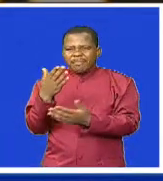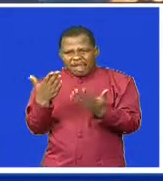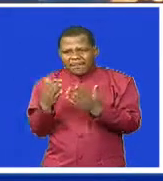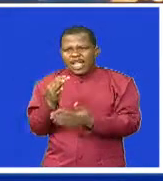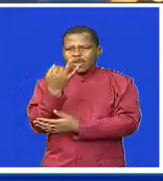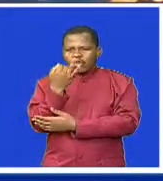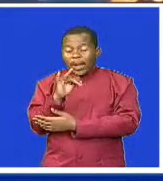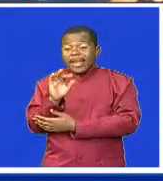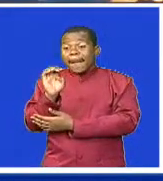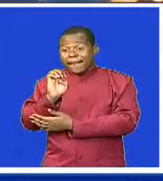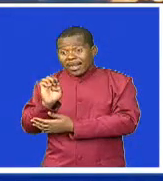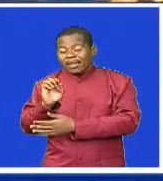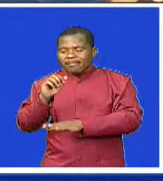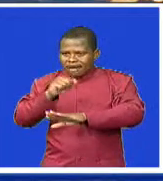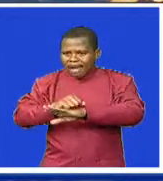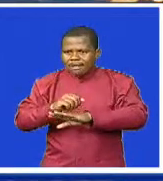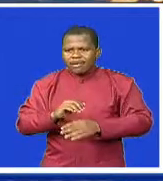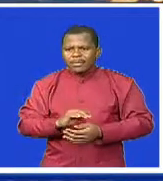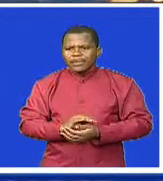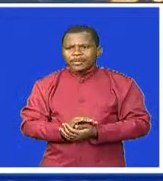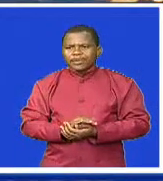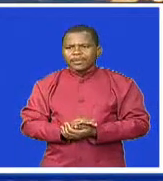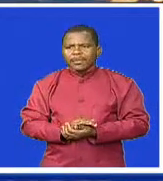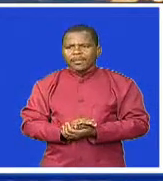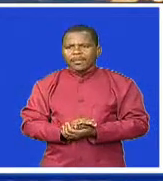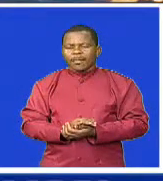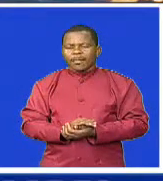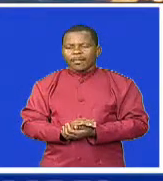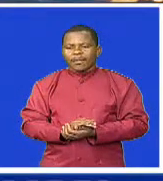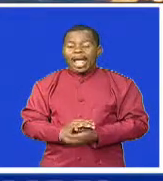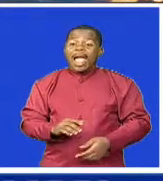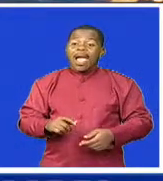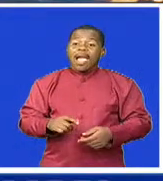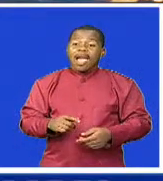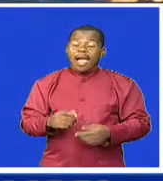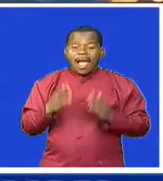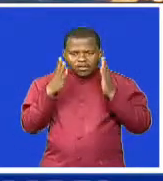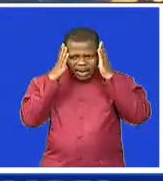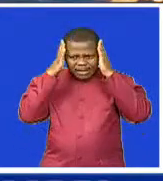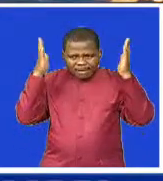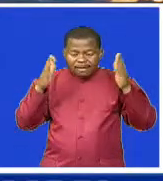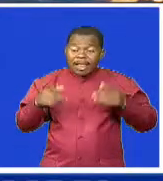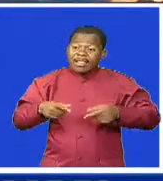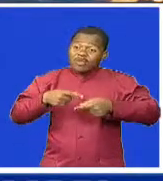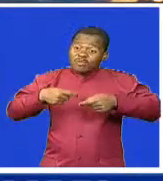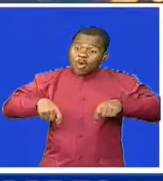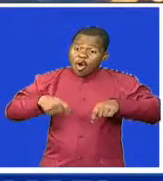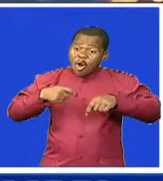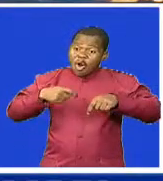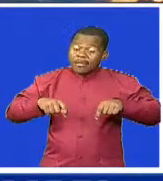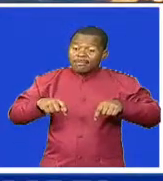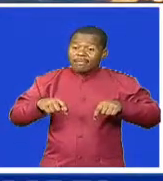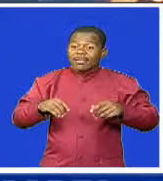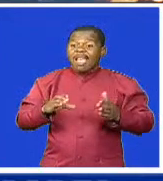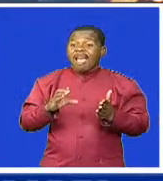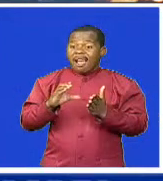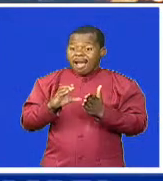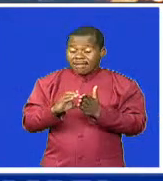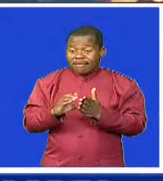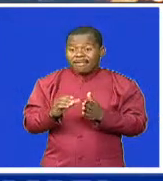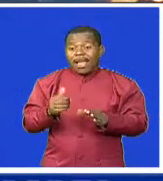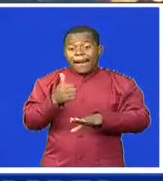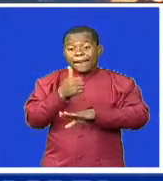Babane. SWATINI Sports and Recreational Council Chief Executive Officer Darius Lomo says